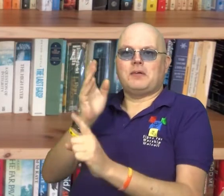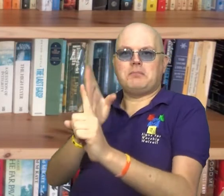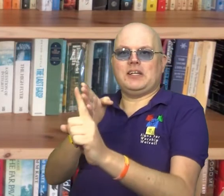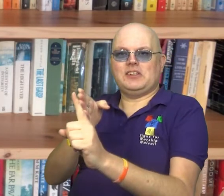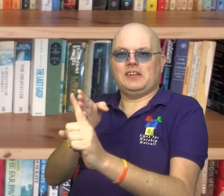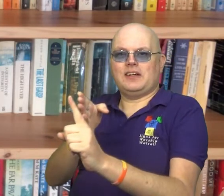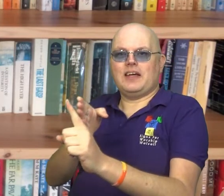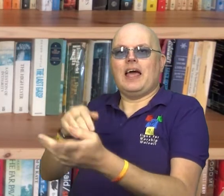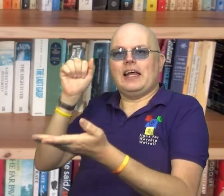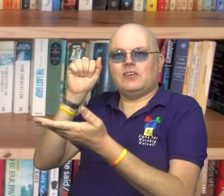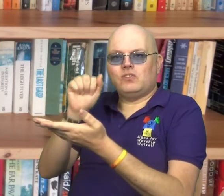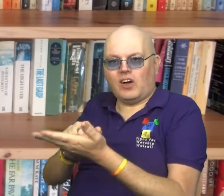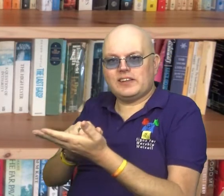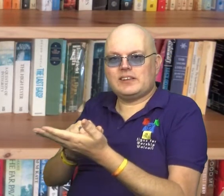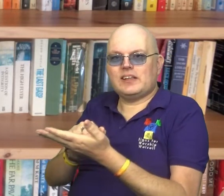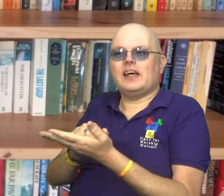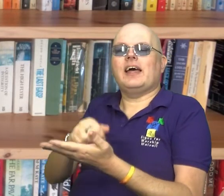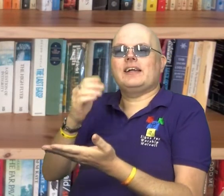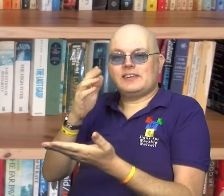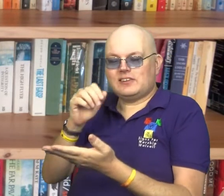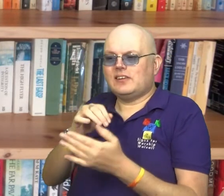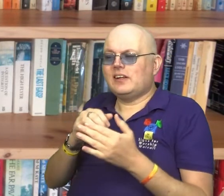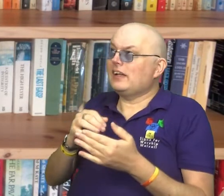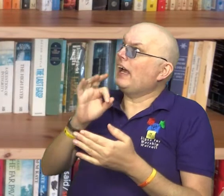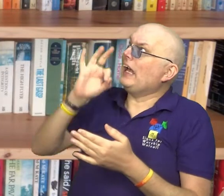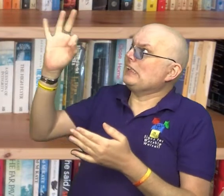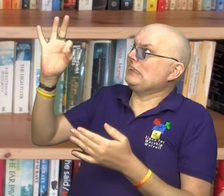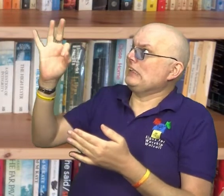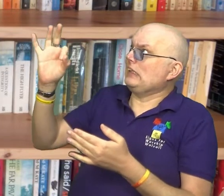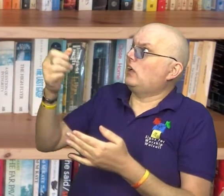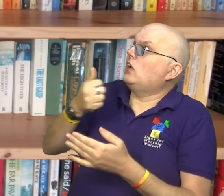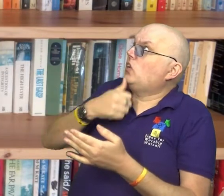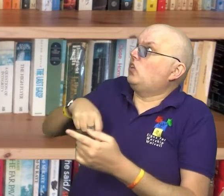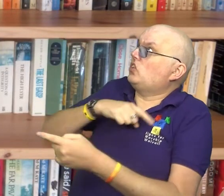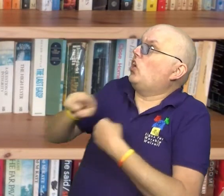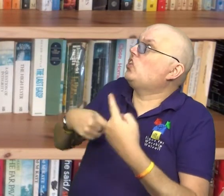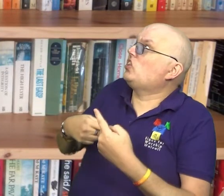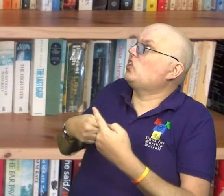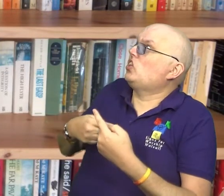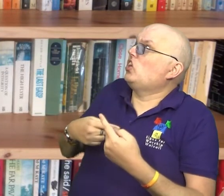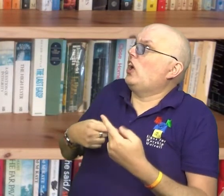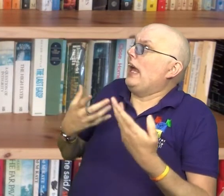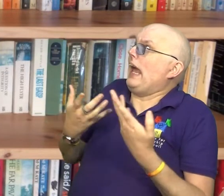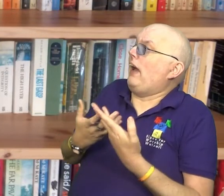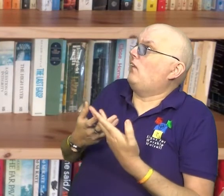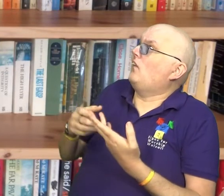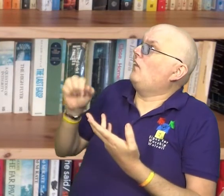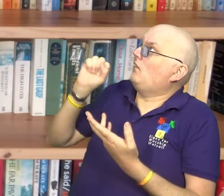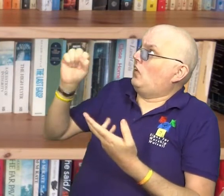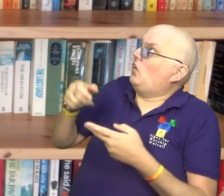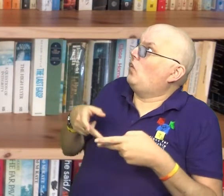and it's right and appropriate that we ask him to use us. To use us in whatever way